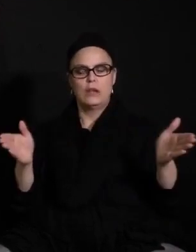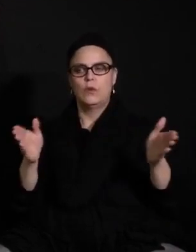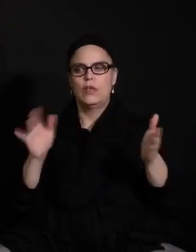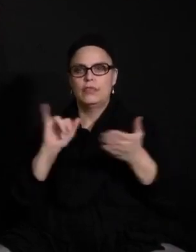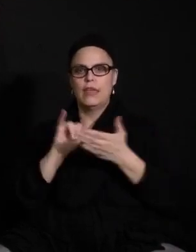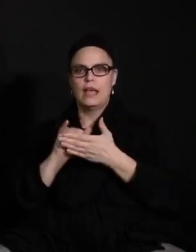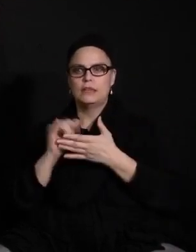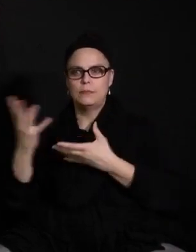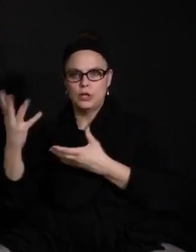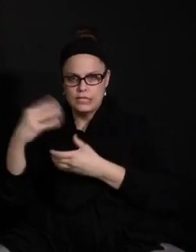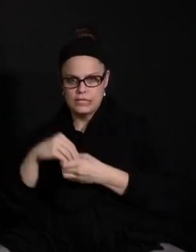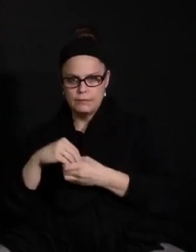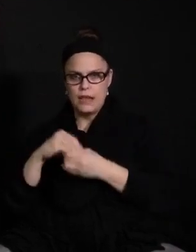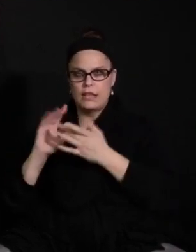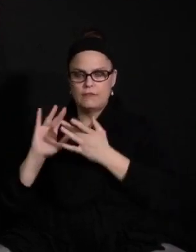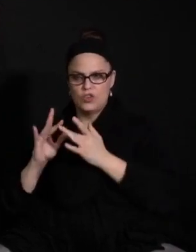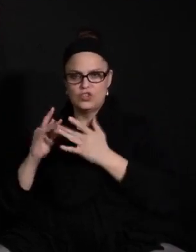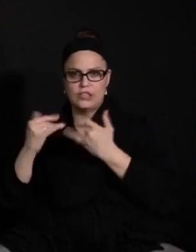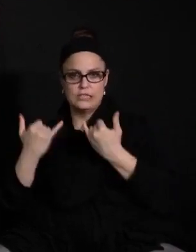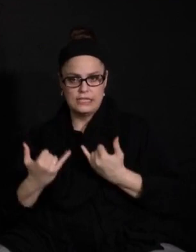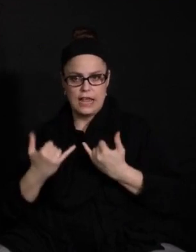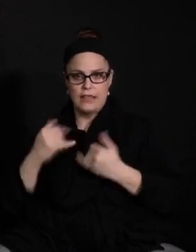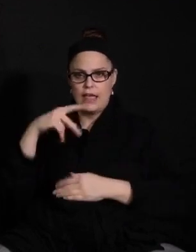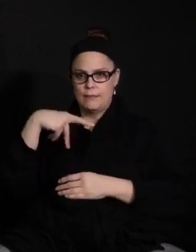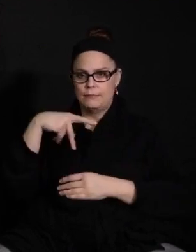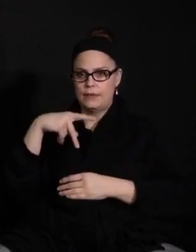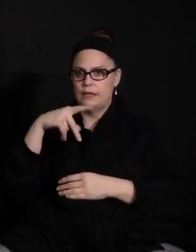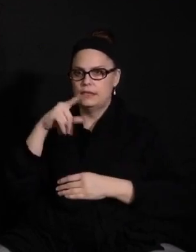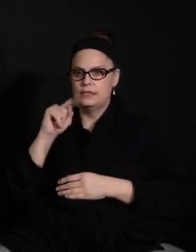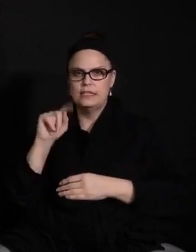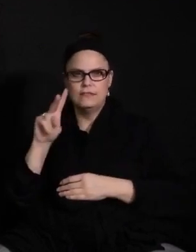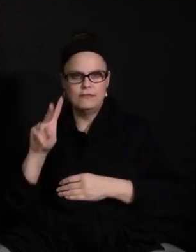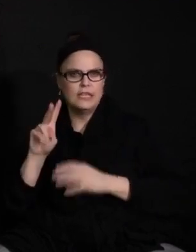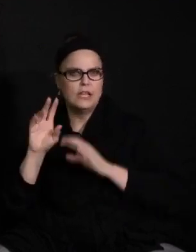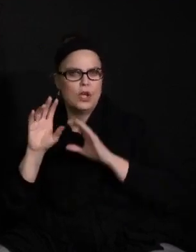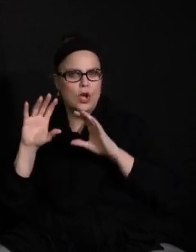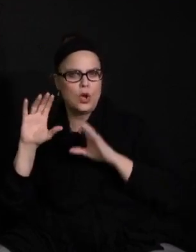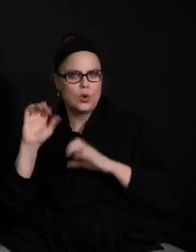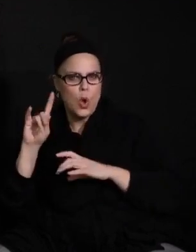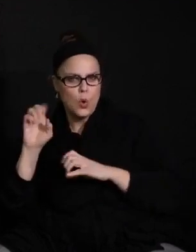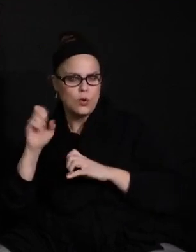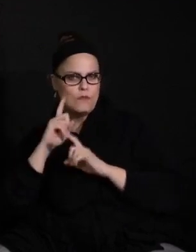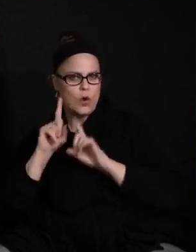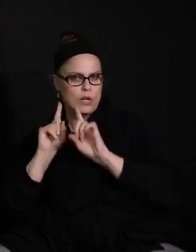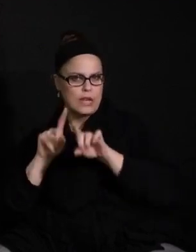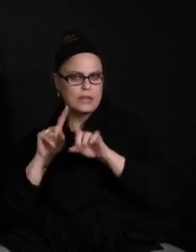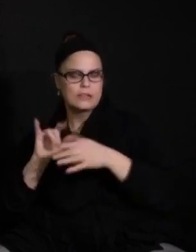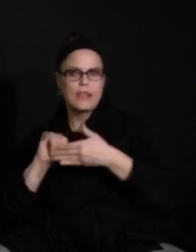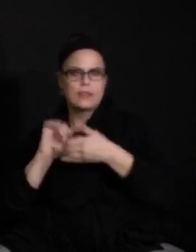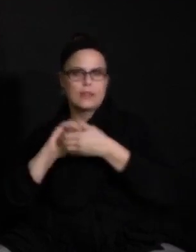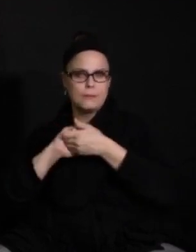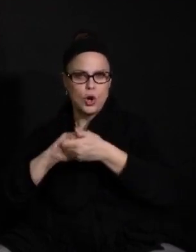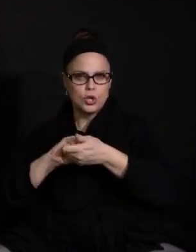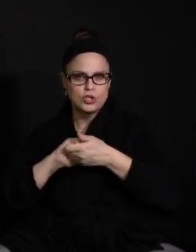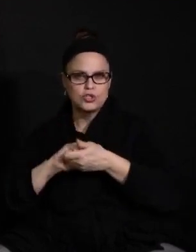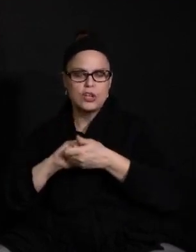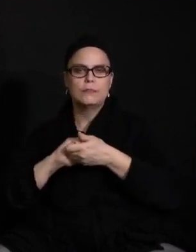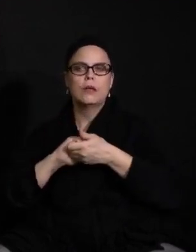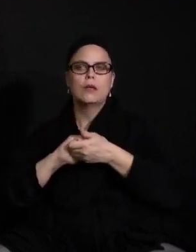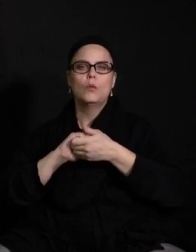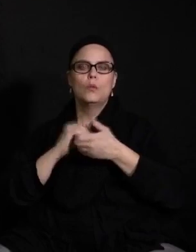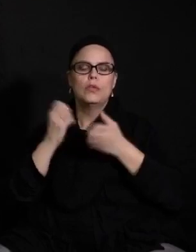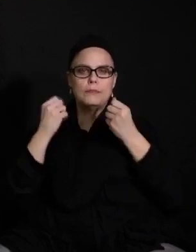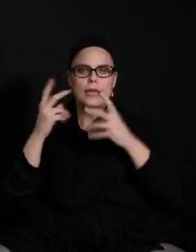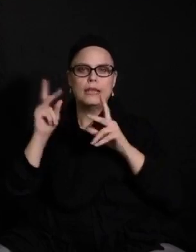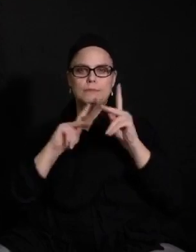participating virtually today, the PVT code that we now have in attendance, was really a partnership with many people within the